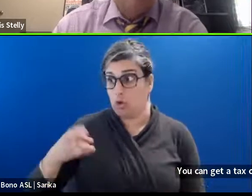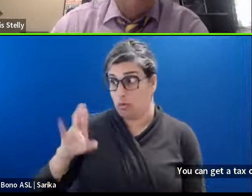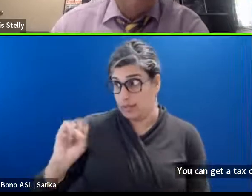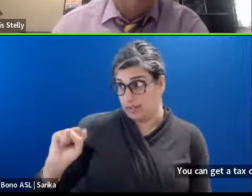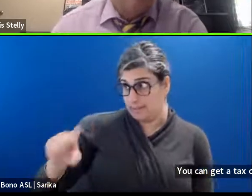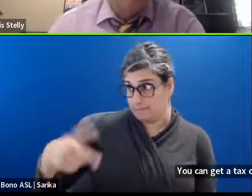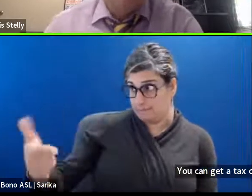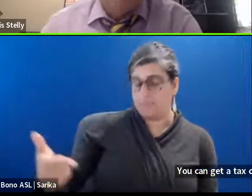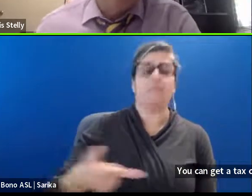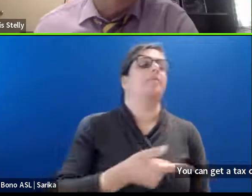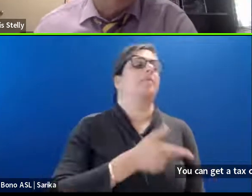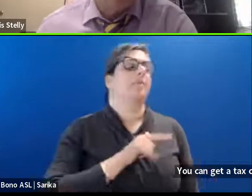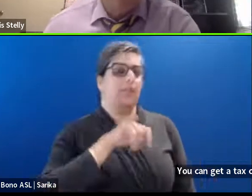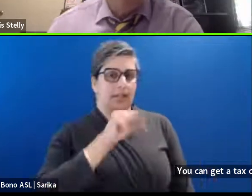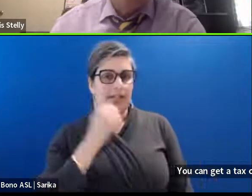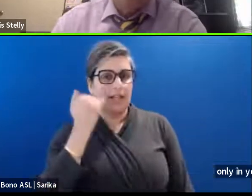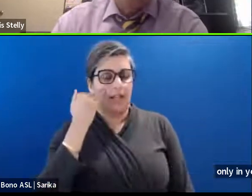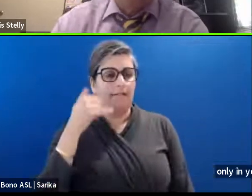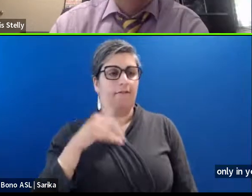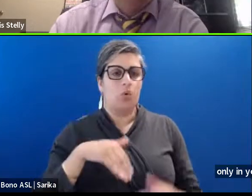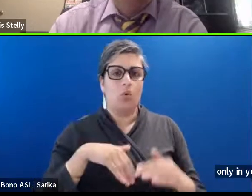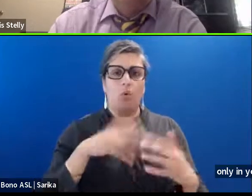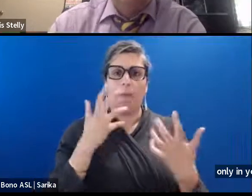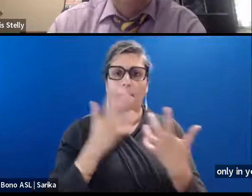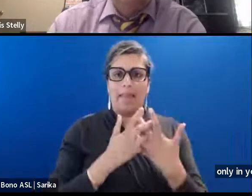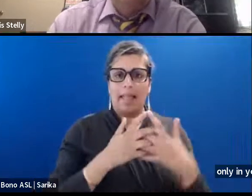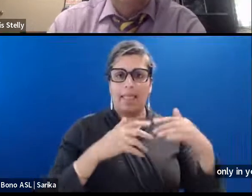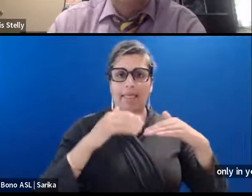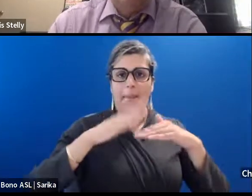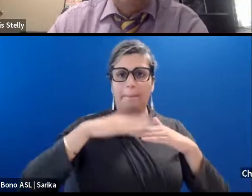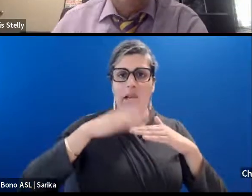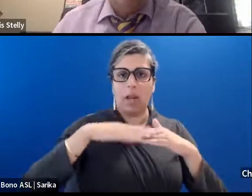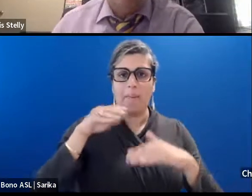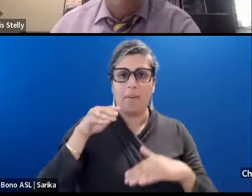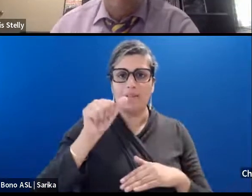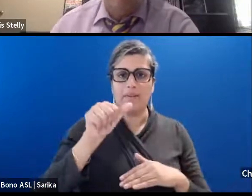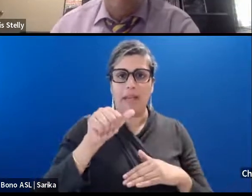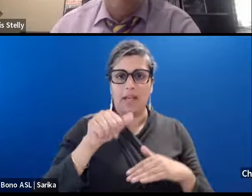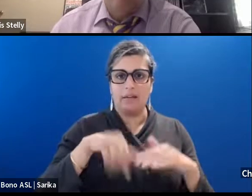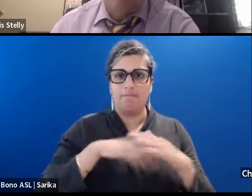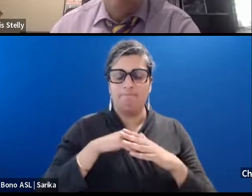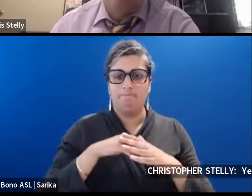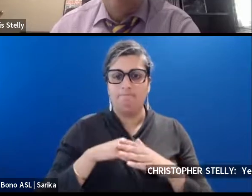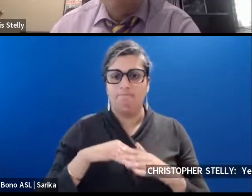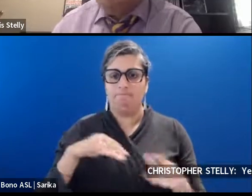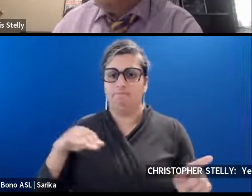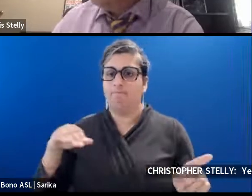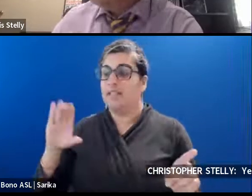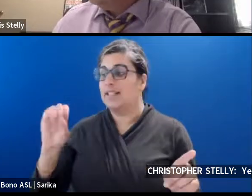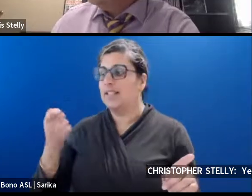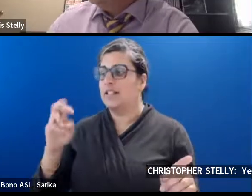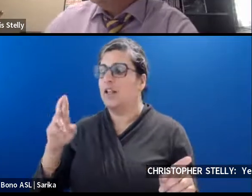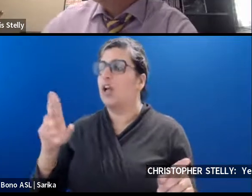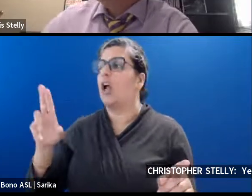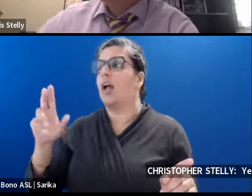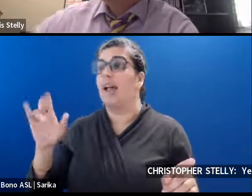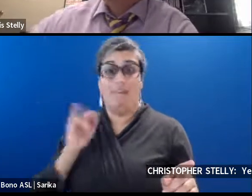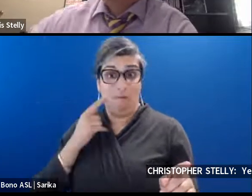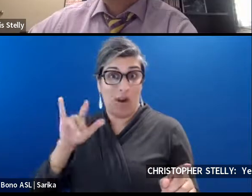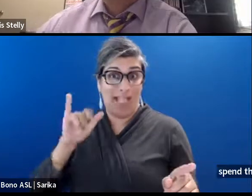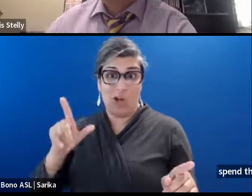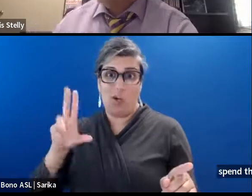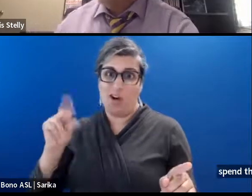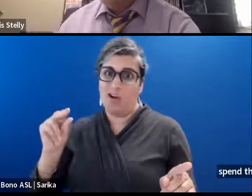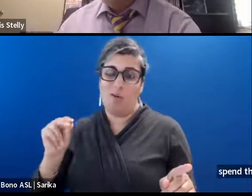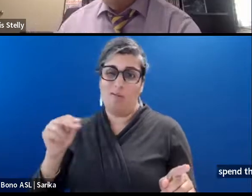Yes, if you meet the minimum spend thresholds. Great. Cesar? Illinois, no. There has to be at